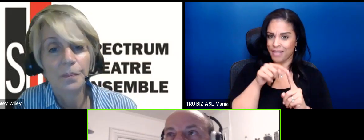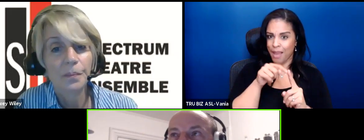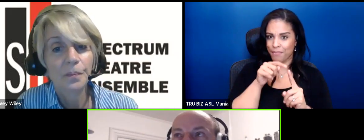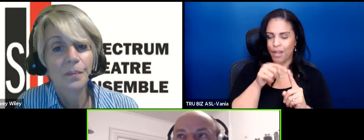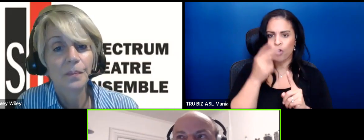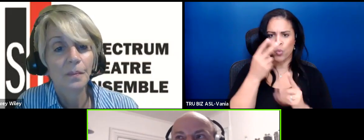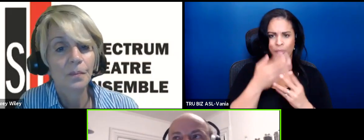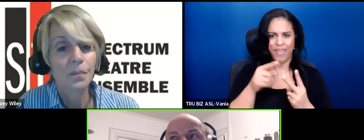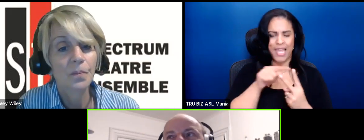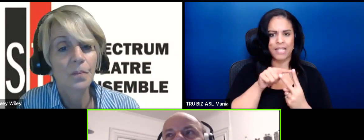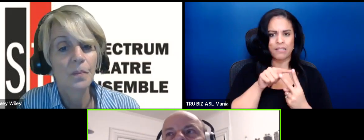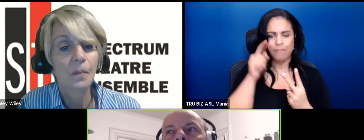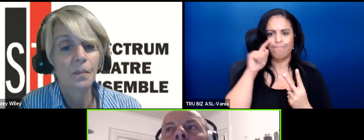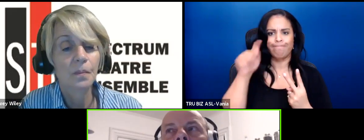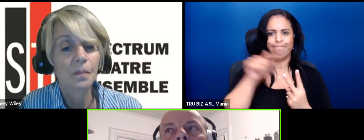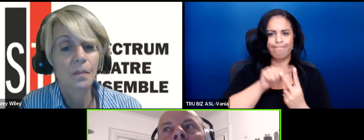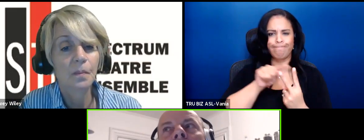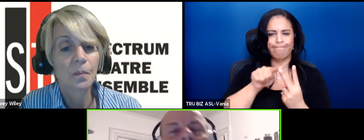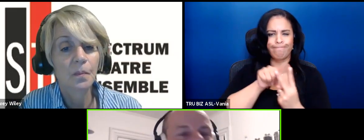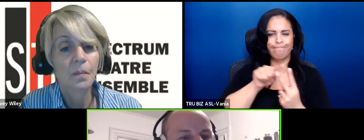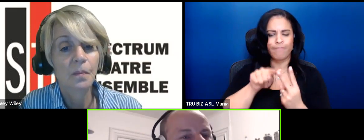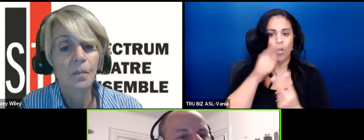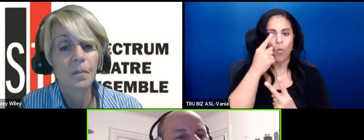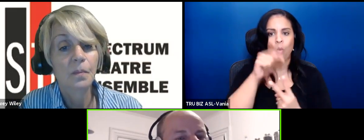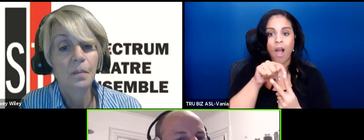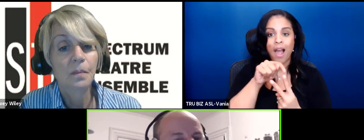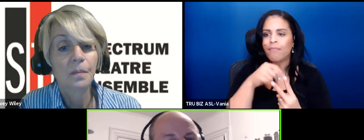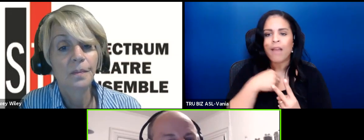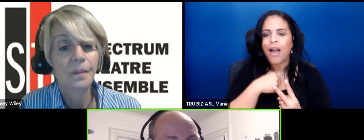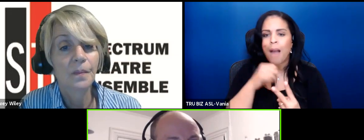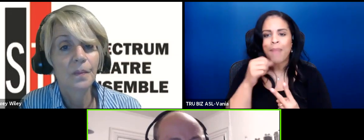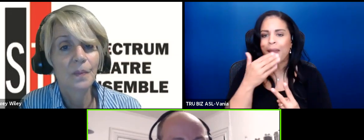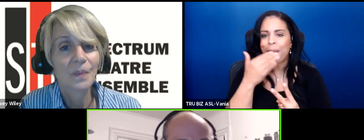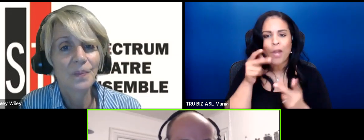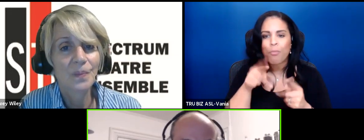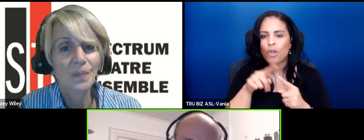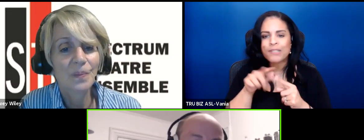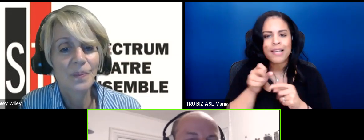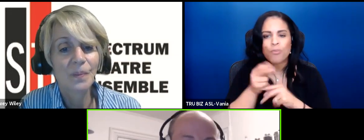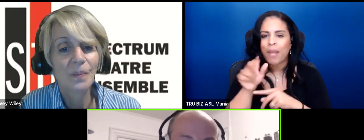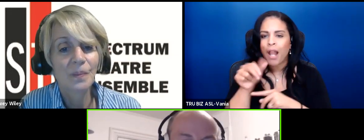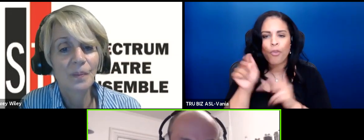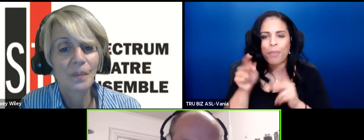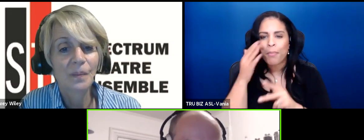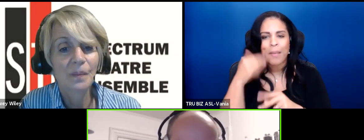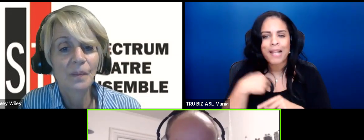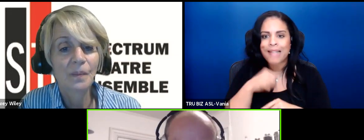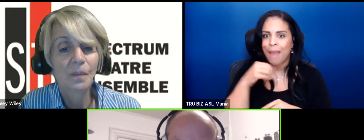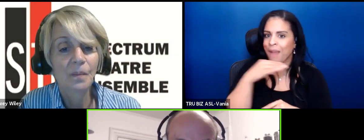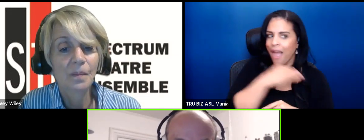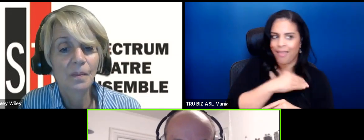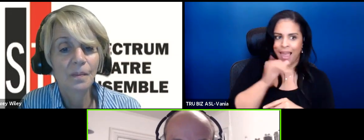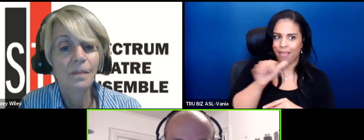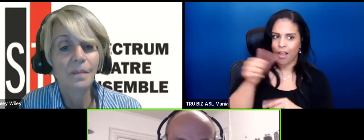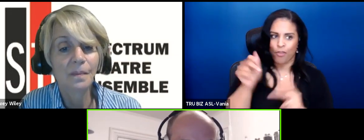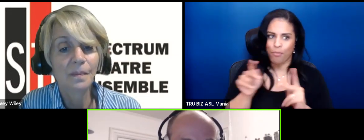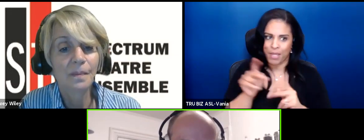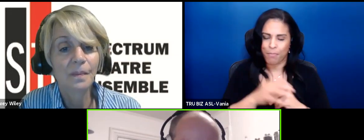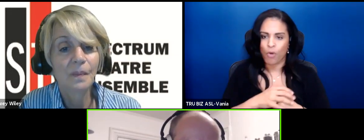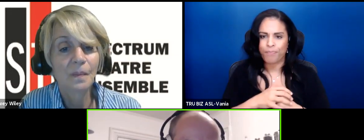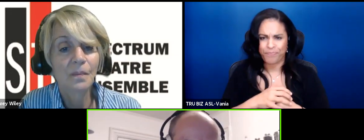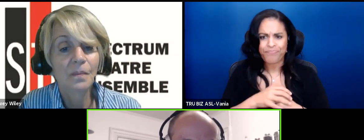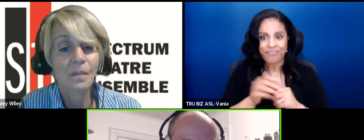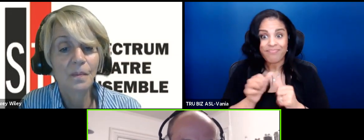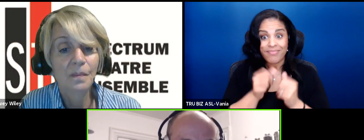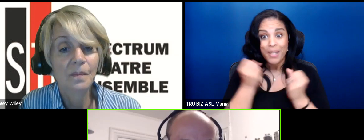immediately jumped out at me and that was just that one I wasn't a better person than other people because I didn't lie like others and a lot of